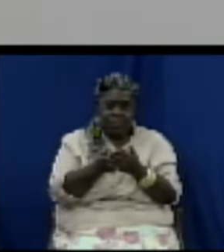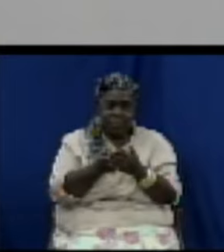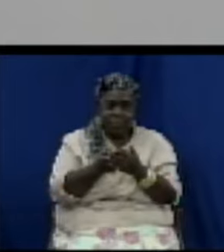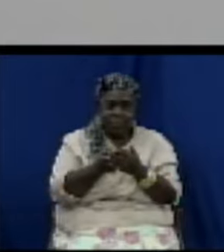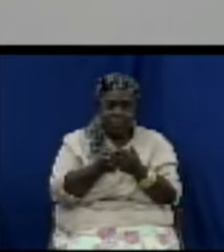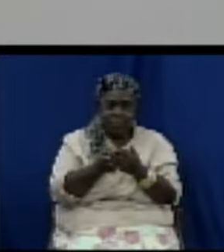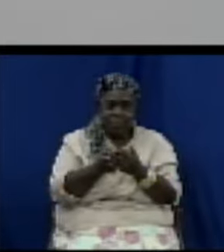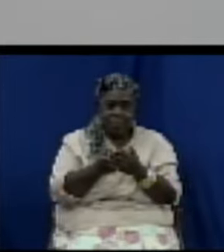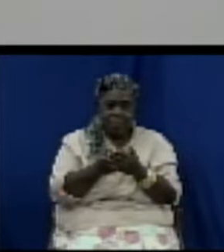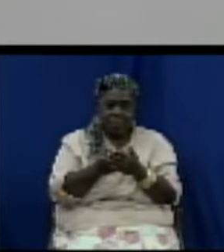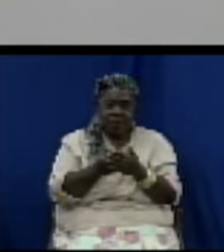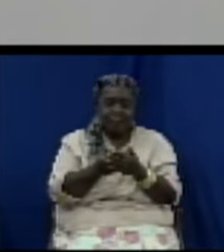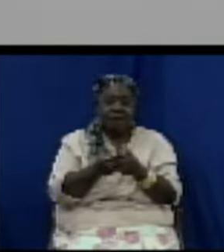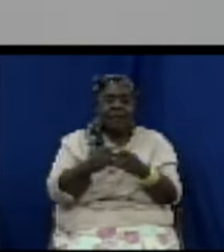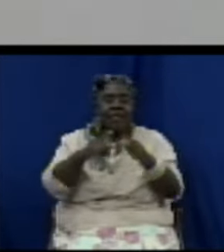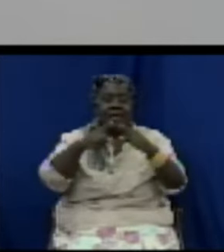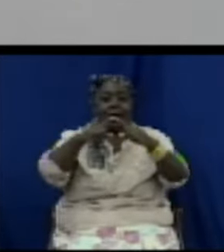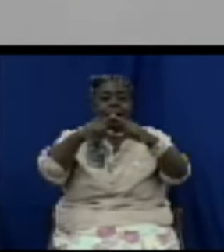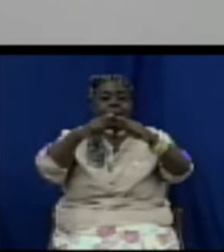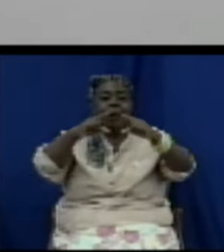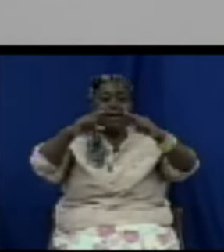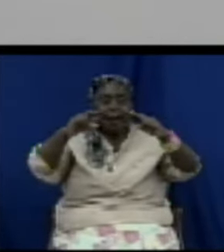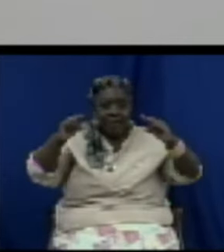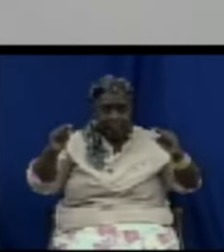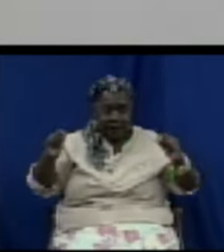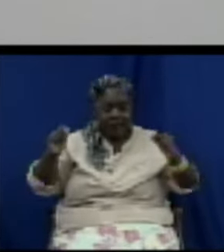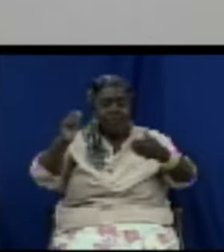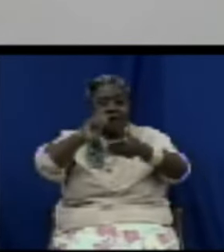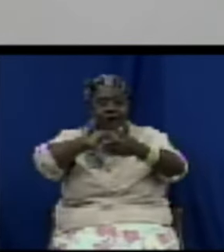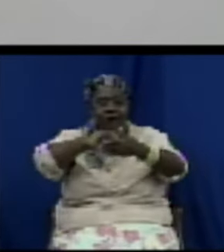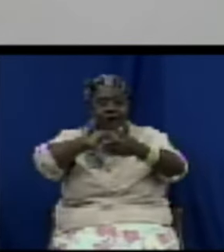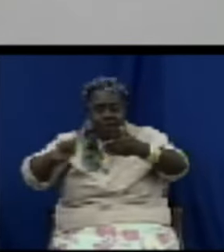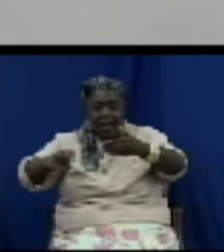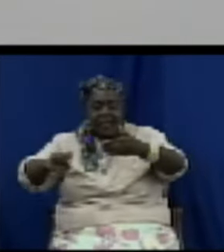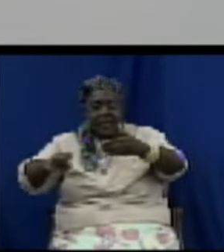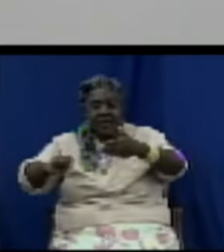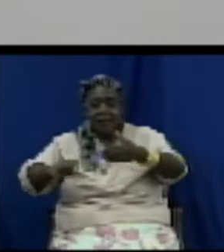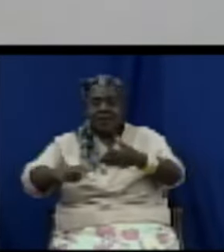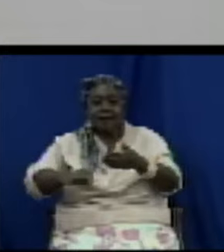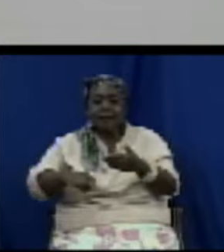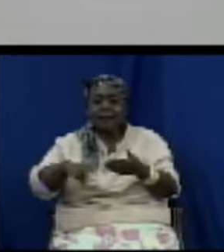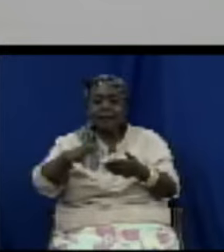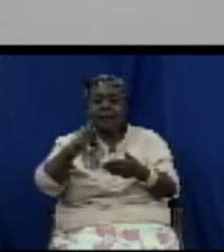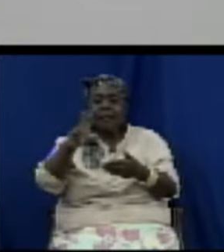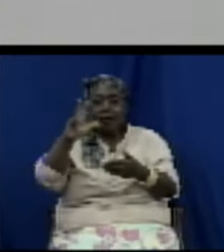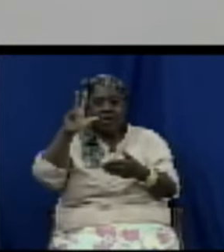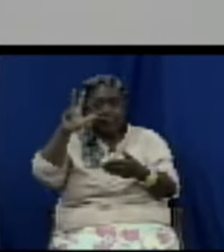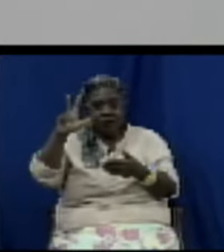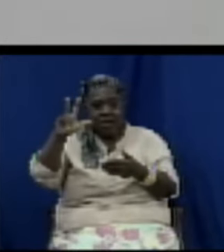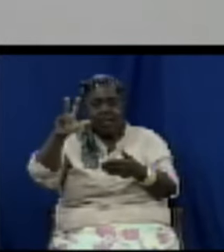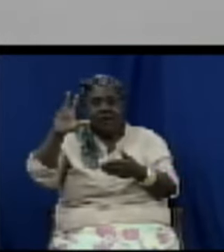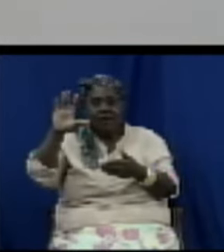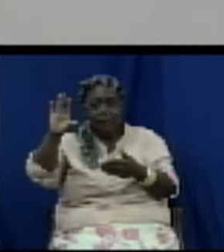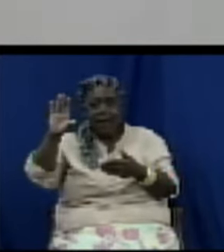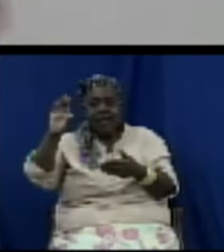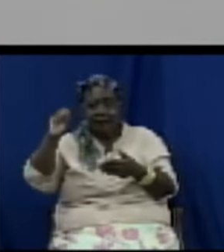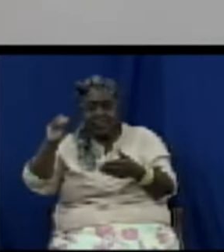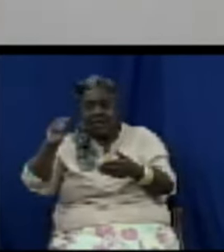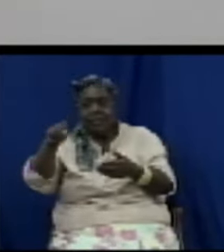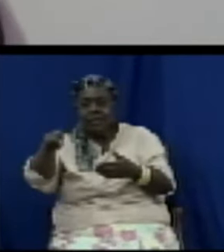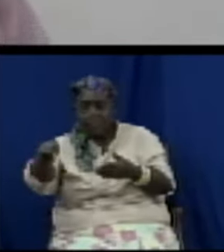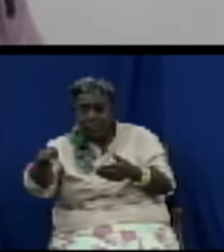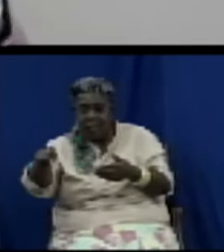labels put the amount you must be able to walk in a store and see